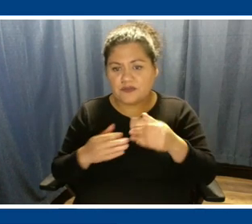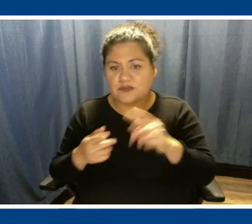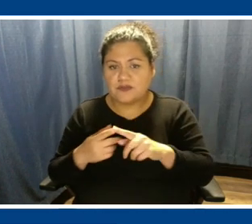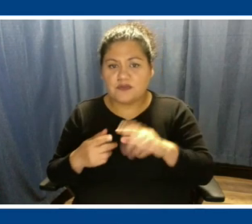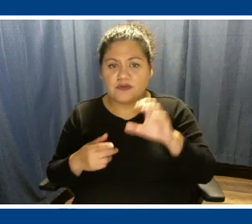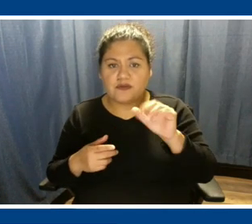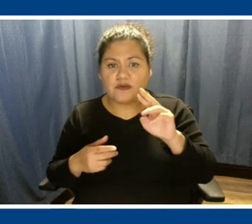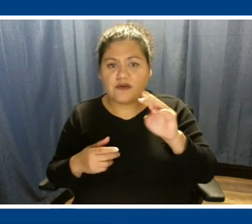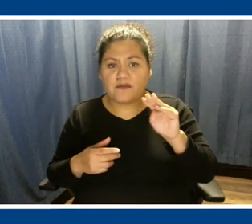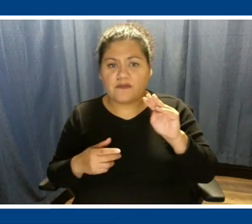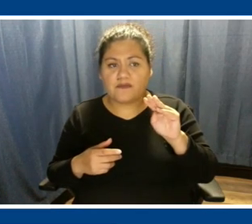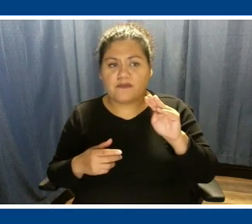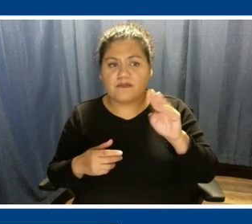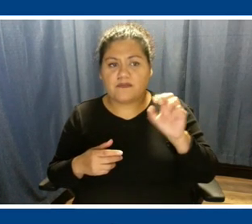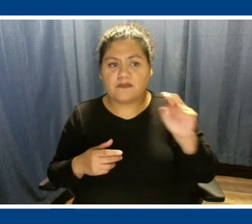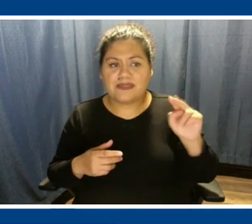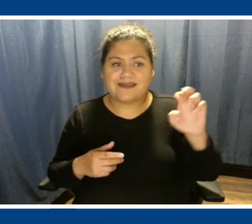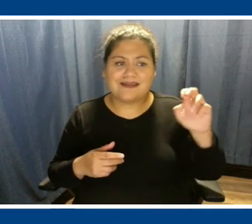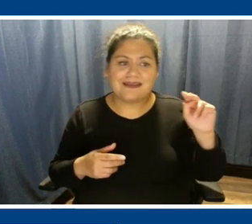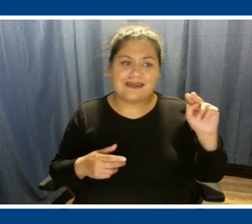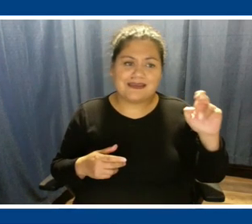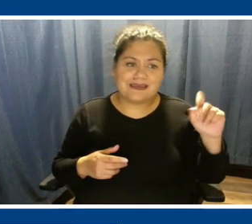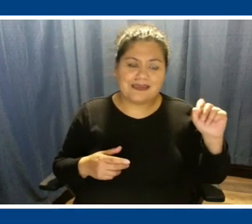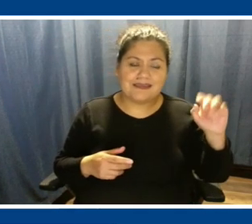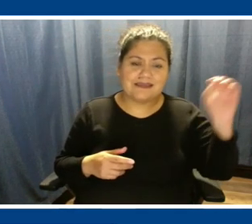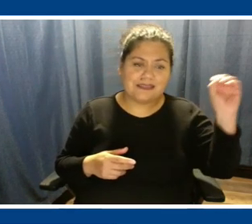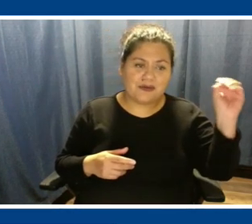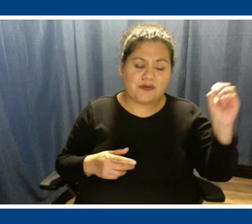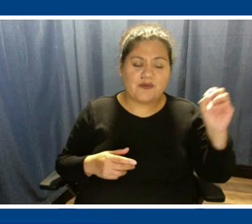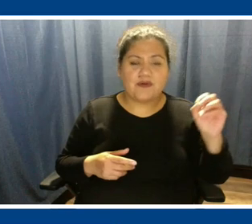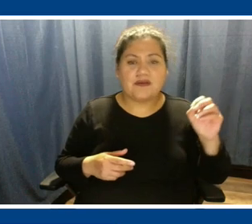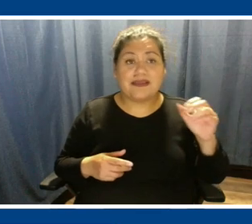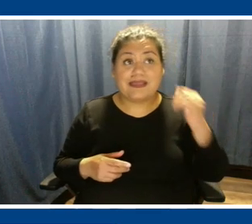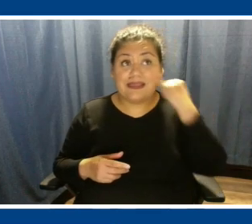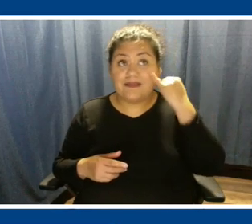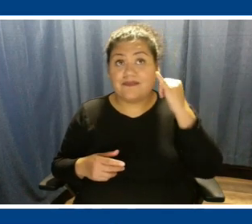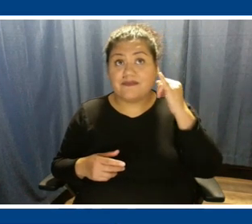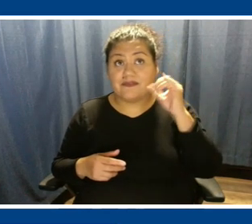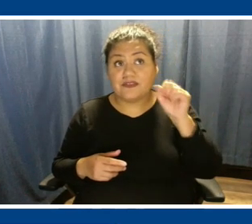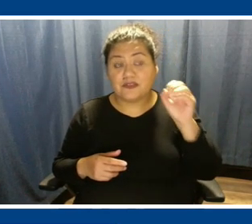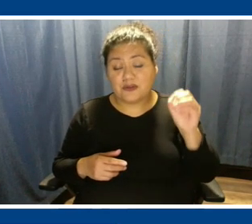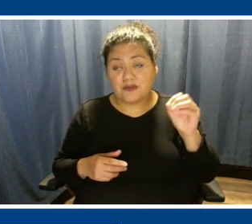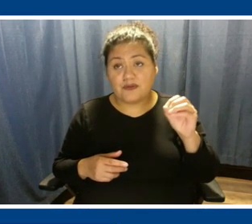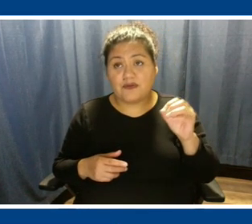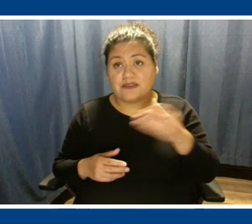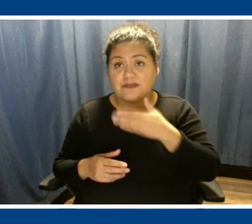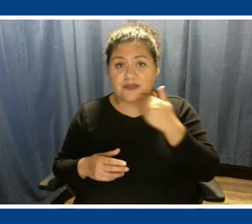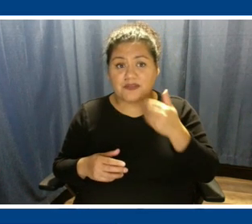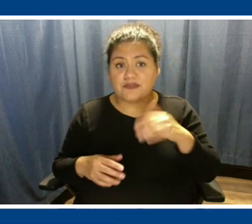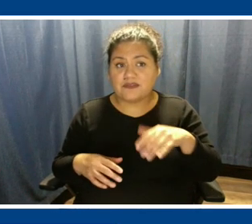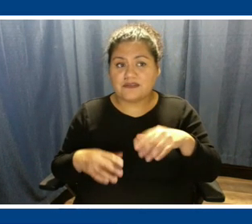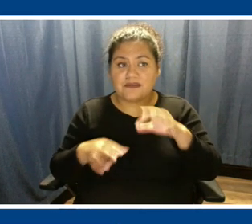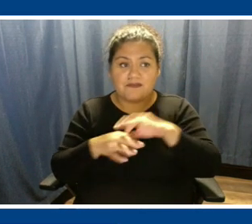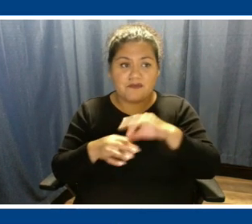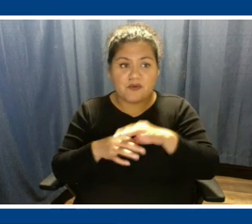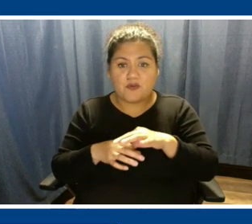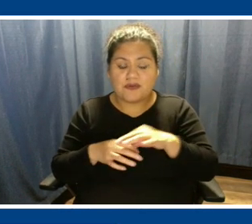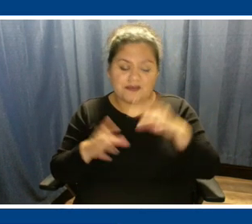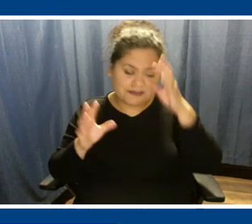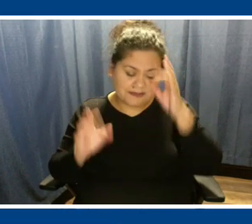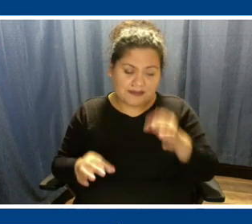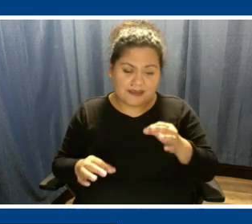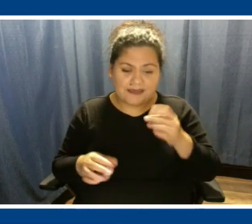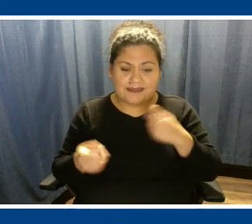zero? If so, is it better for us to take it to a vote and decide, well, instead